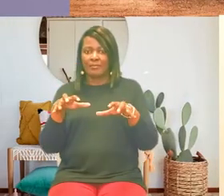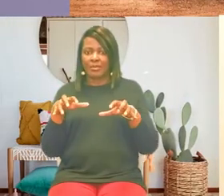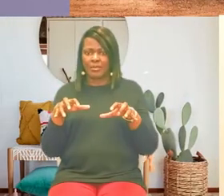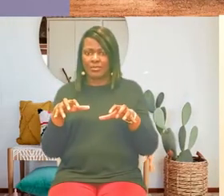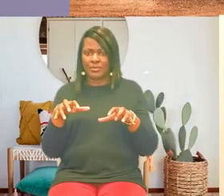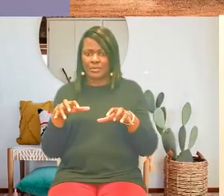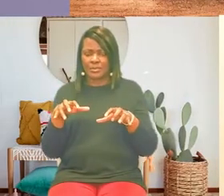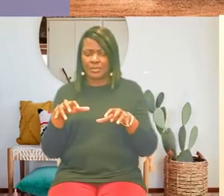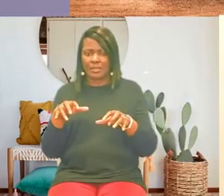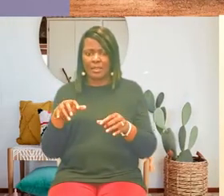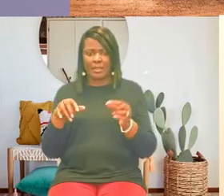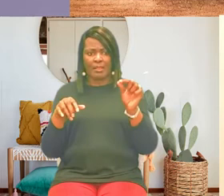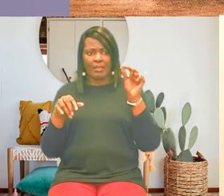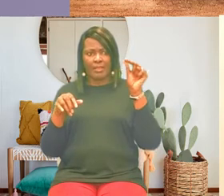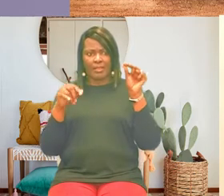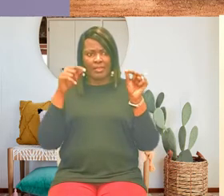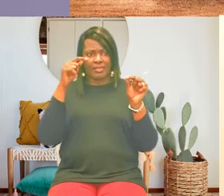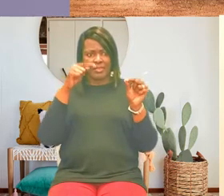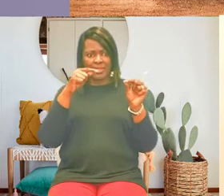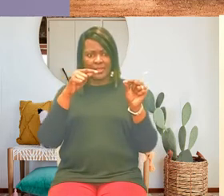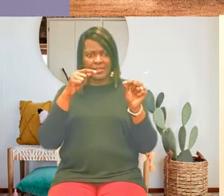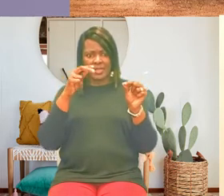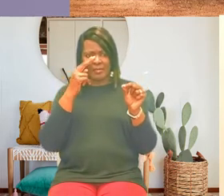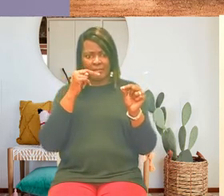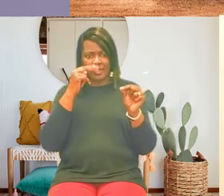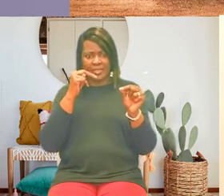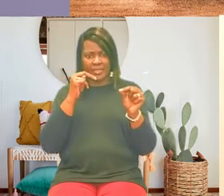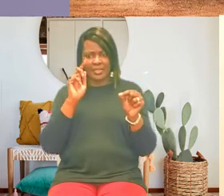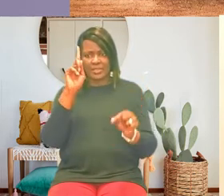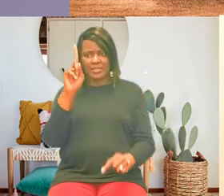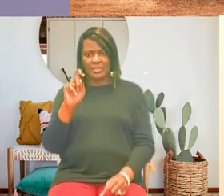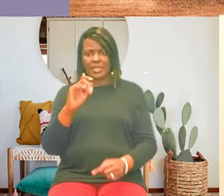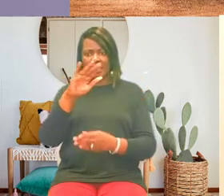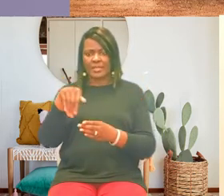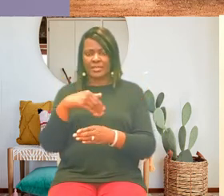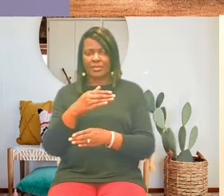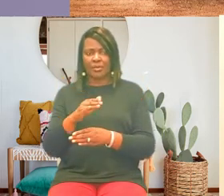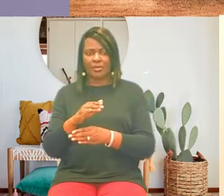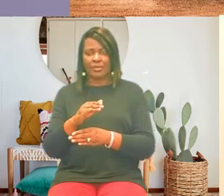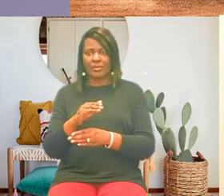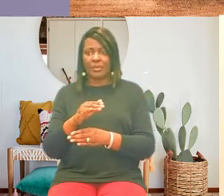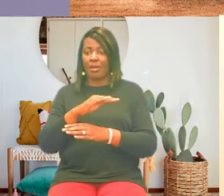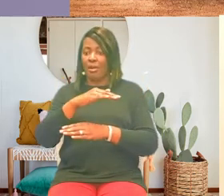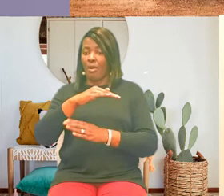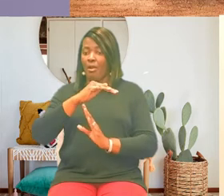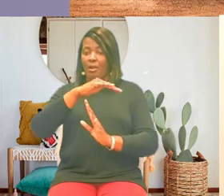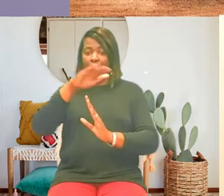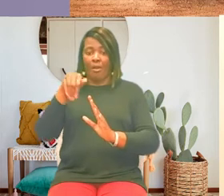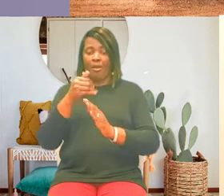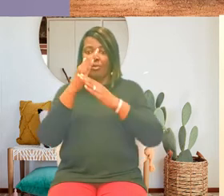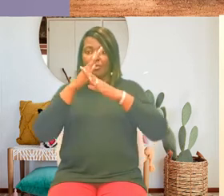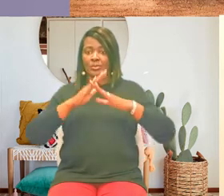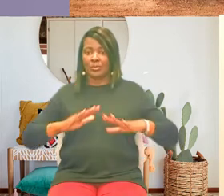she asked softly we didn't say a thing i felt as guilty as if i'd made the